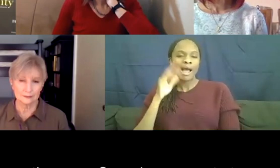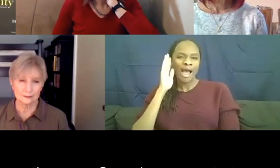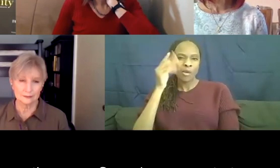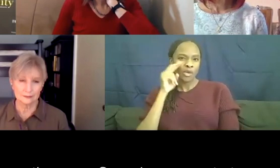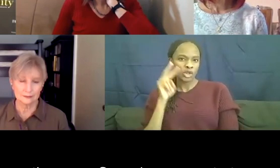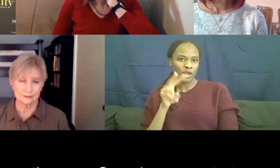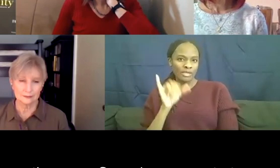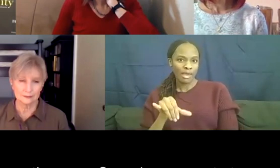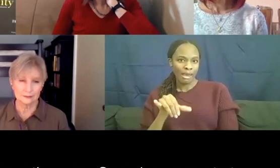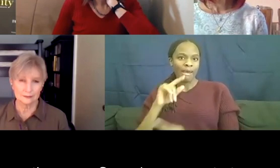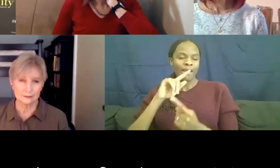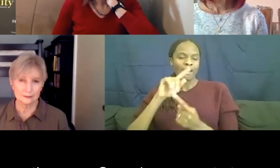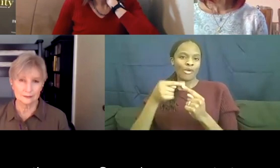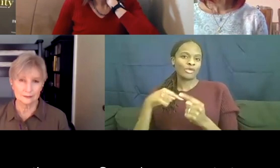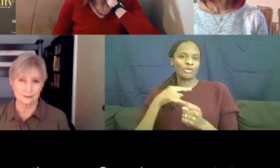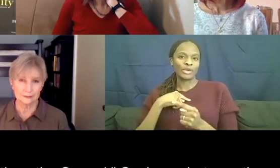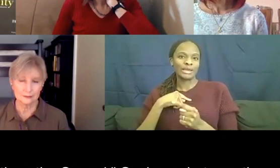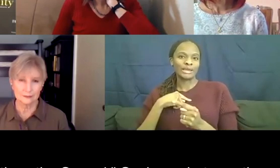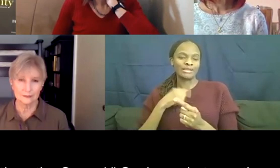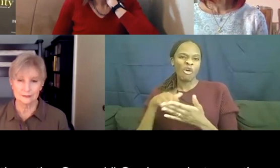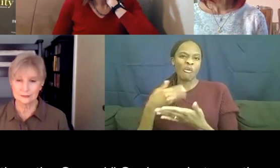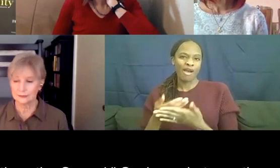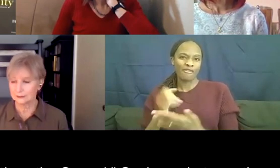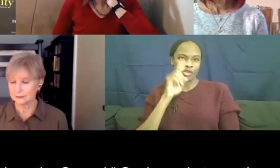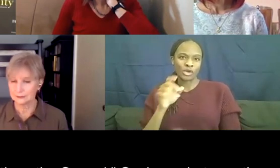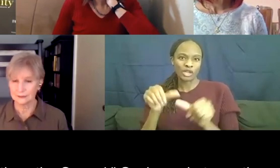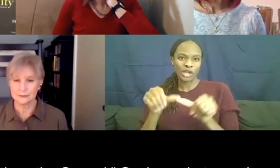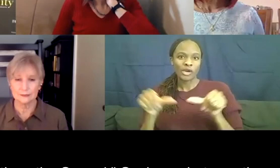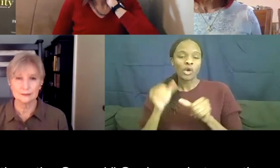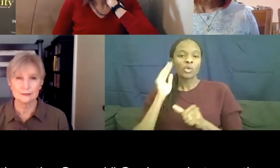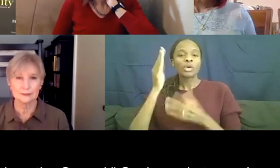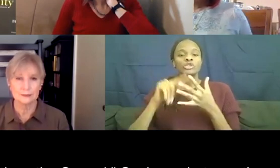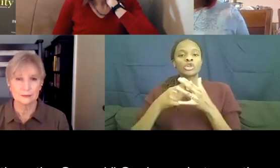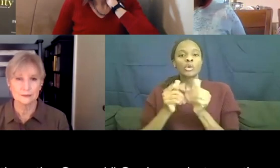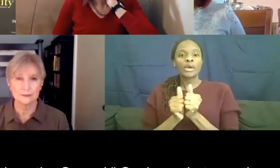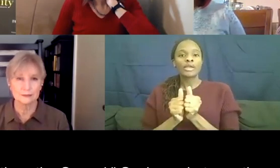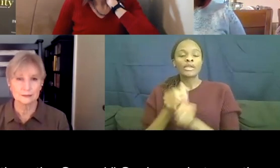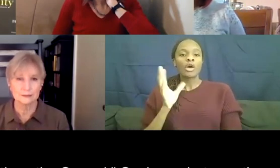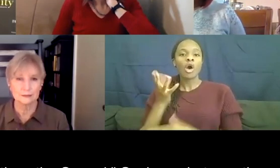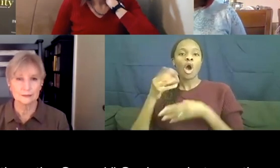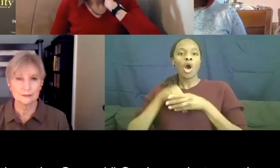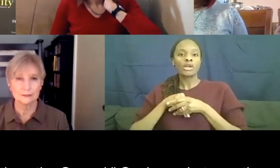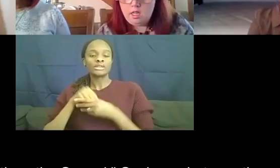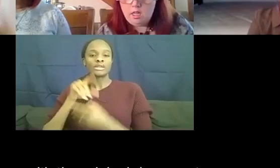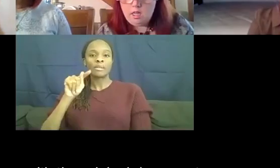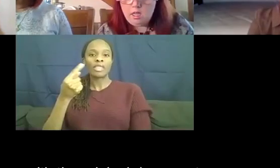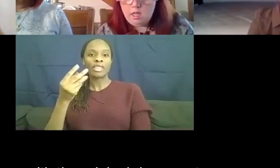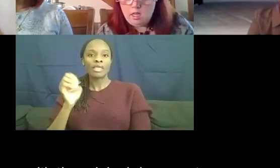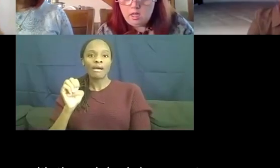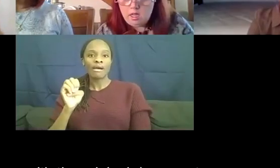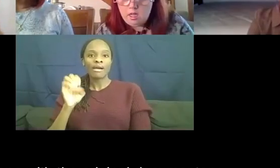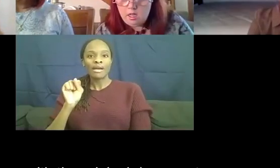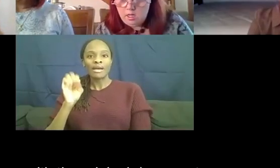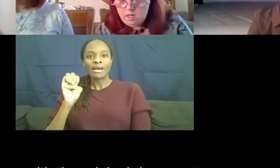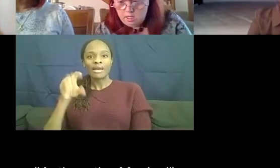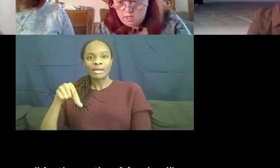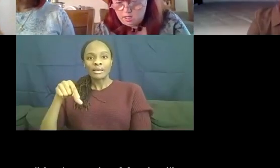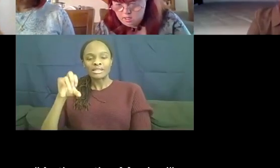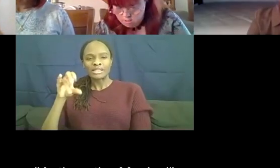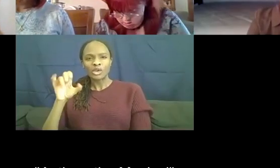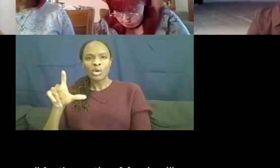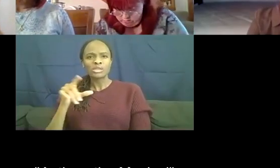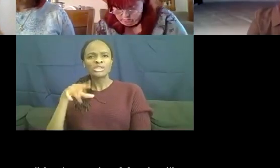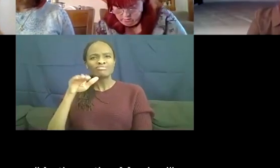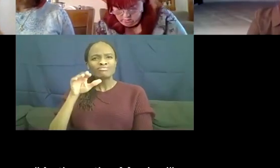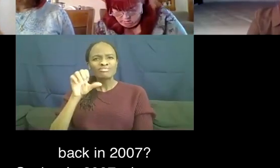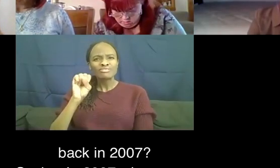the question area. So we're going to start with Autism the Sequel. Sasha, what was the hope with the original documentary,